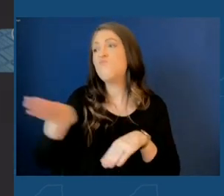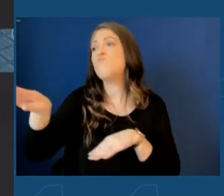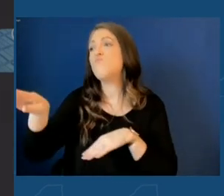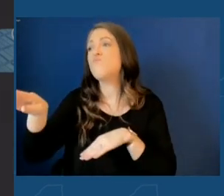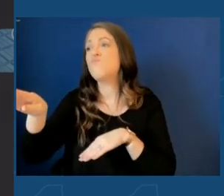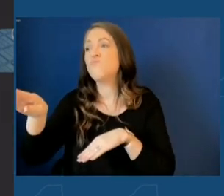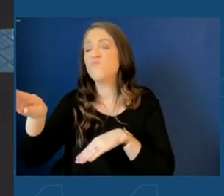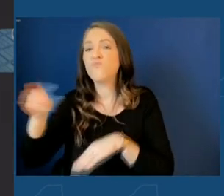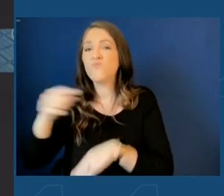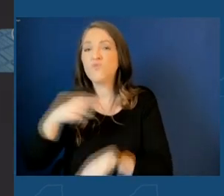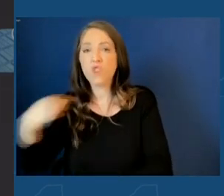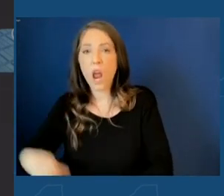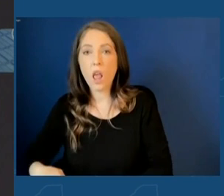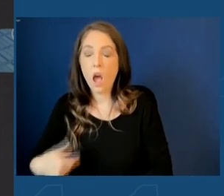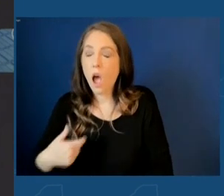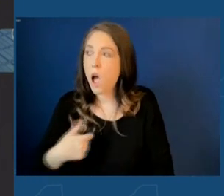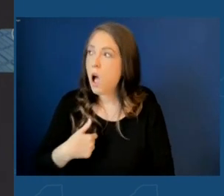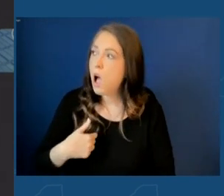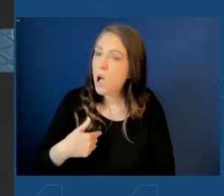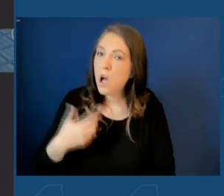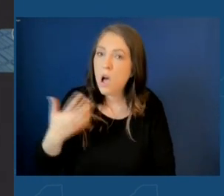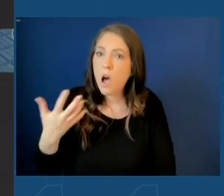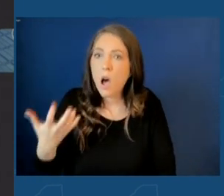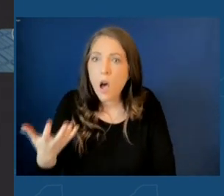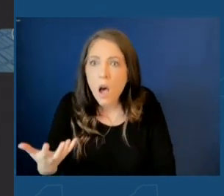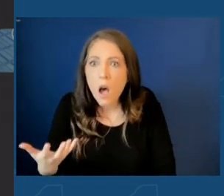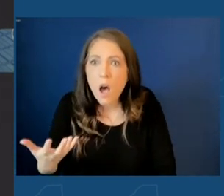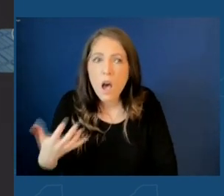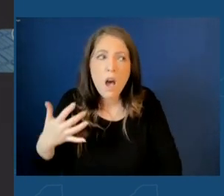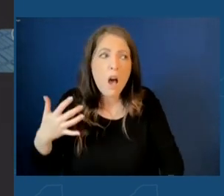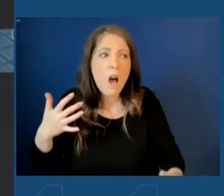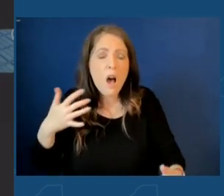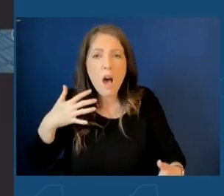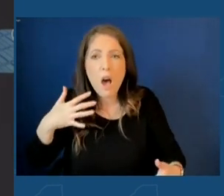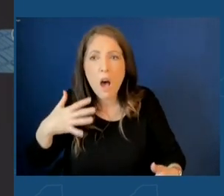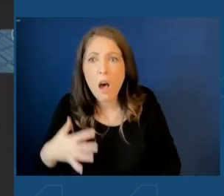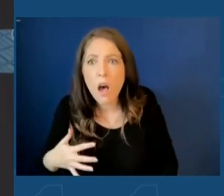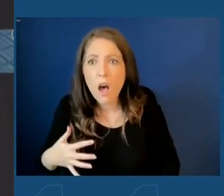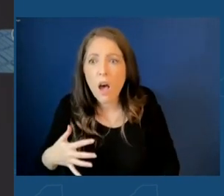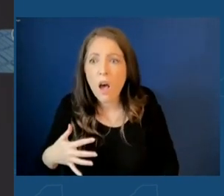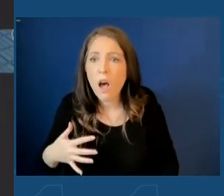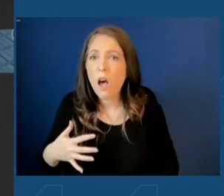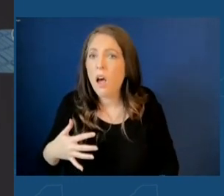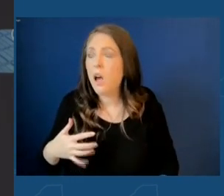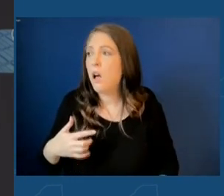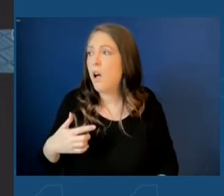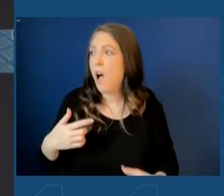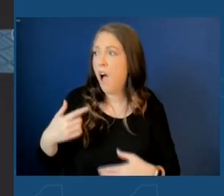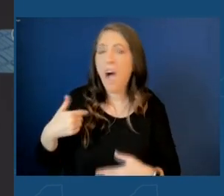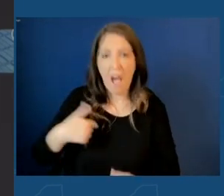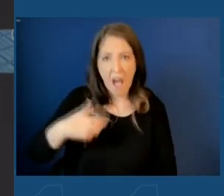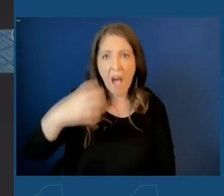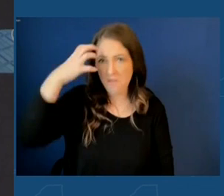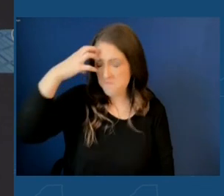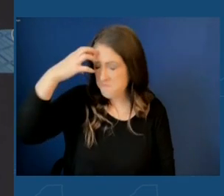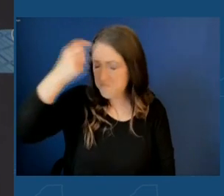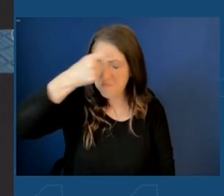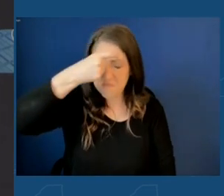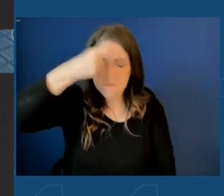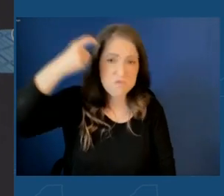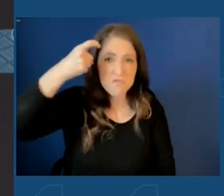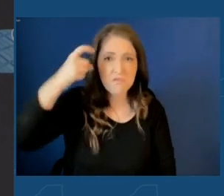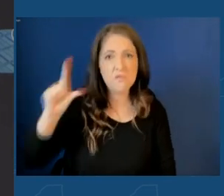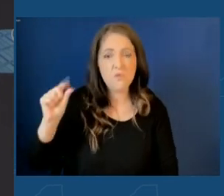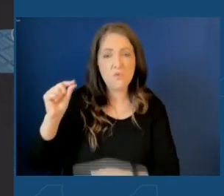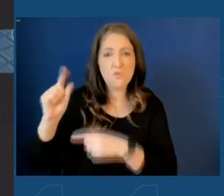It was infuriating. It was devastating. It has stuck with me for 20 years. But